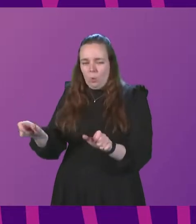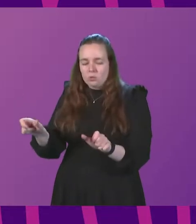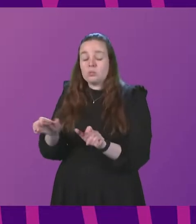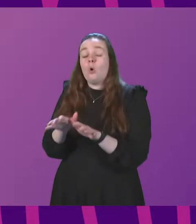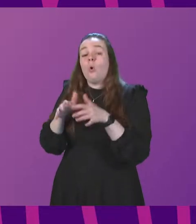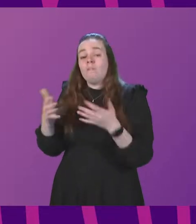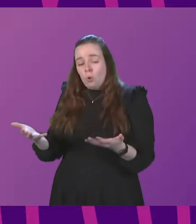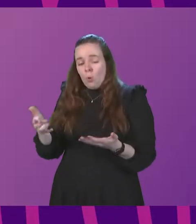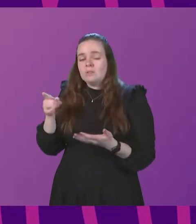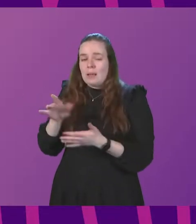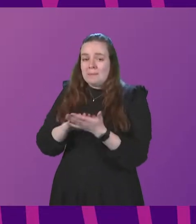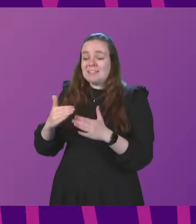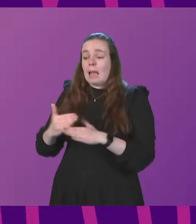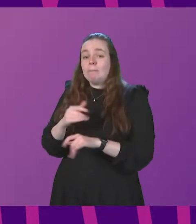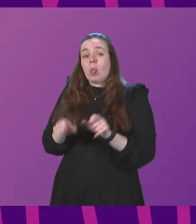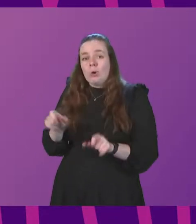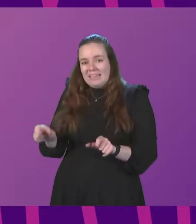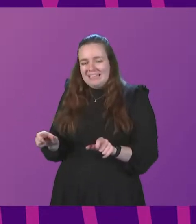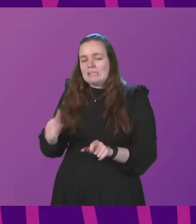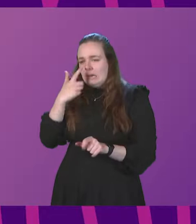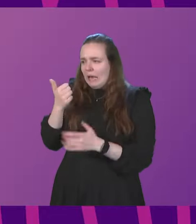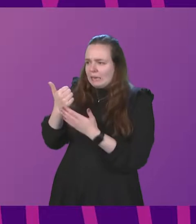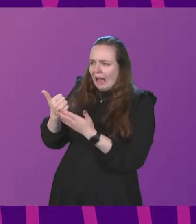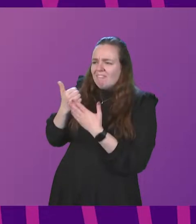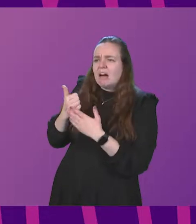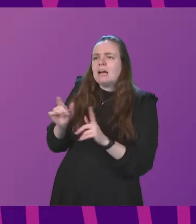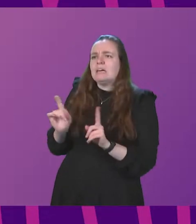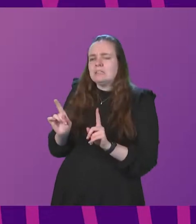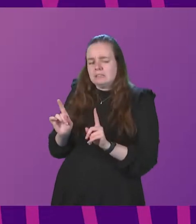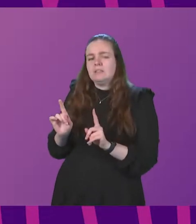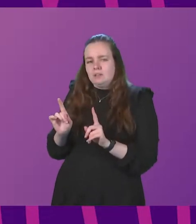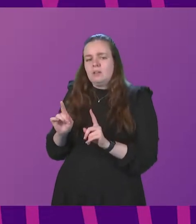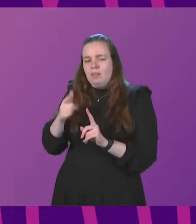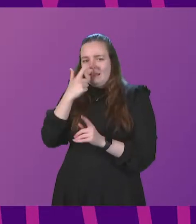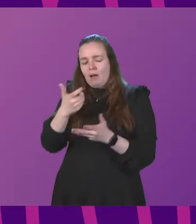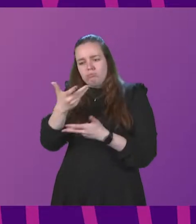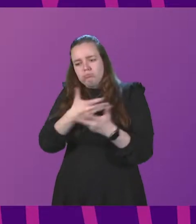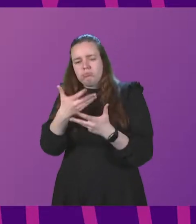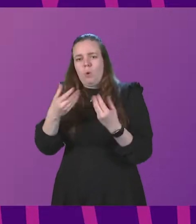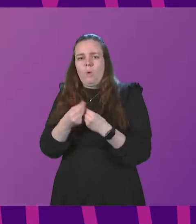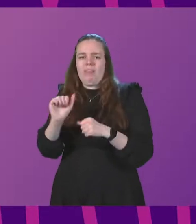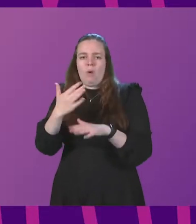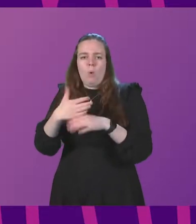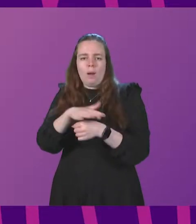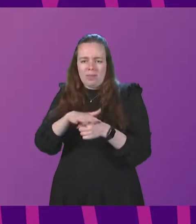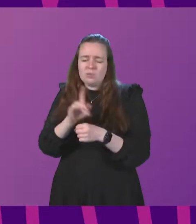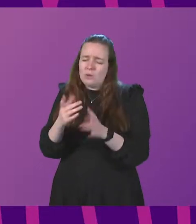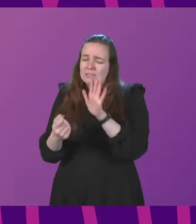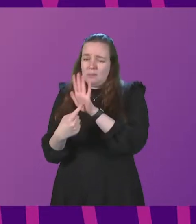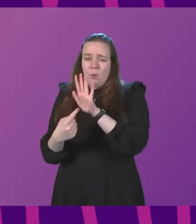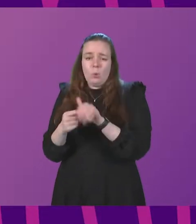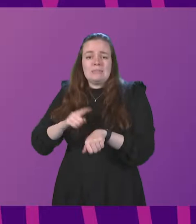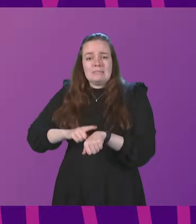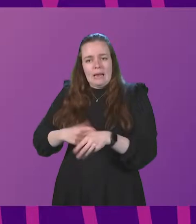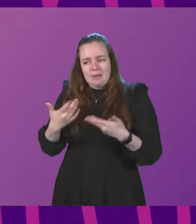of course, it enables employees to get advice as well that they can then discuss with their employers. So, this is a crucial period, I think,